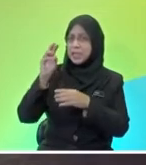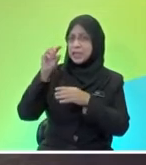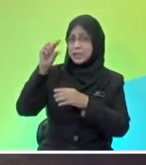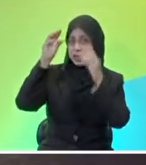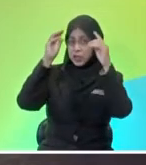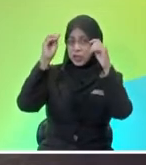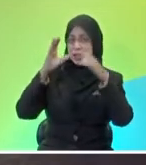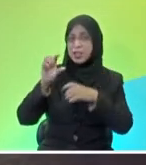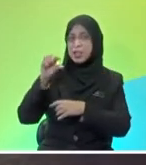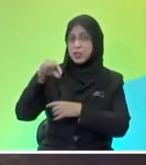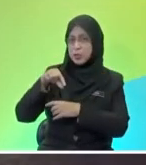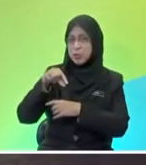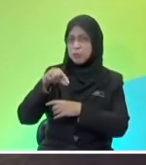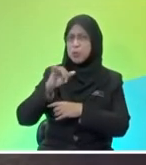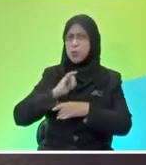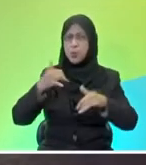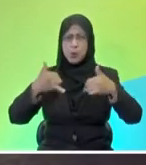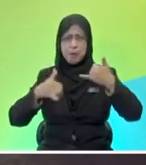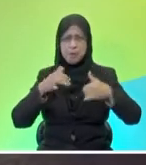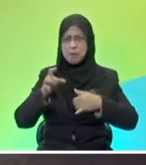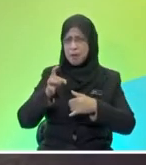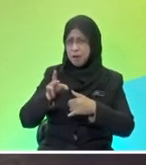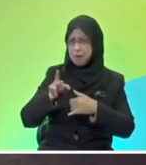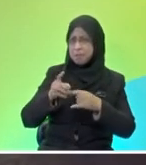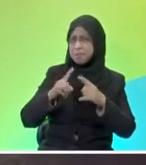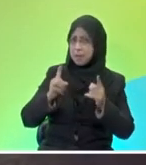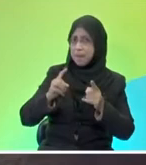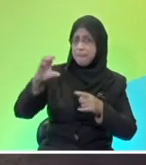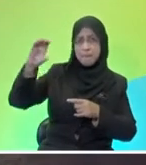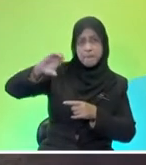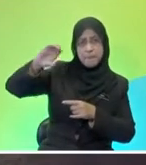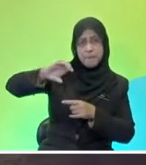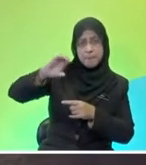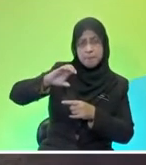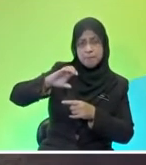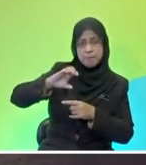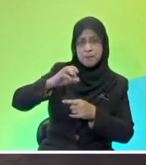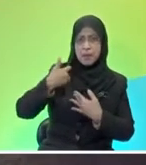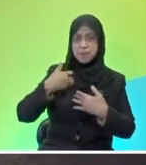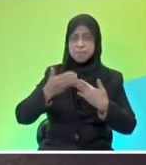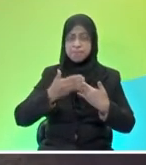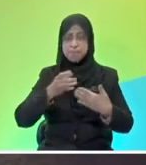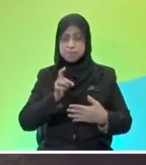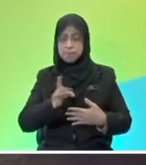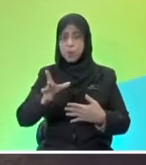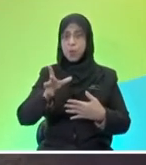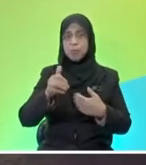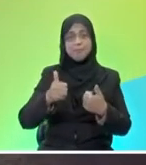we play Karim and then you put some magic powder and suddenly I'm able to hit the chip further.